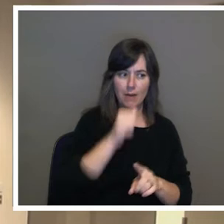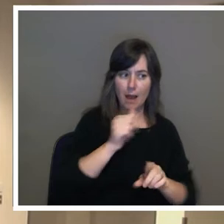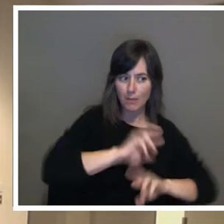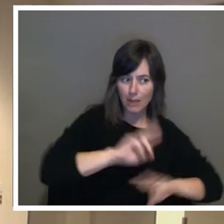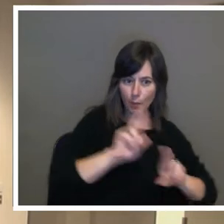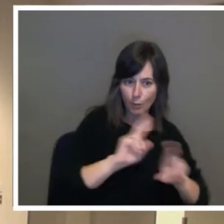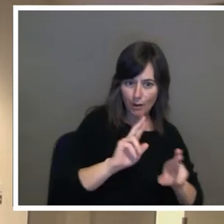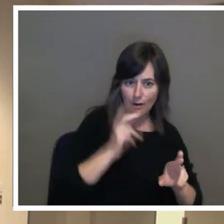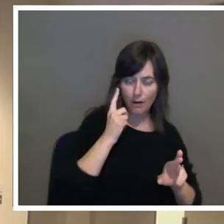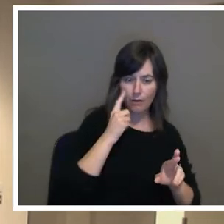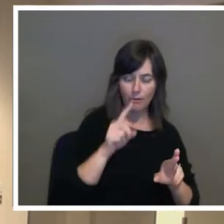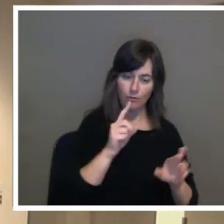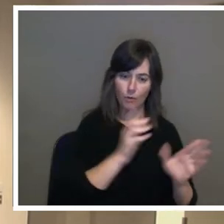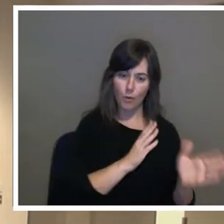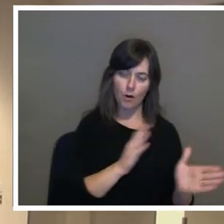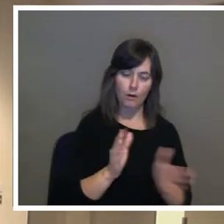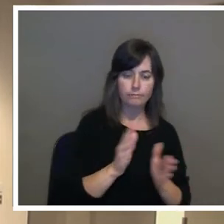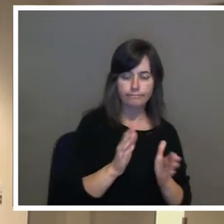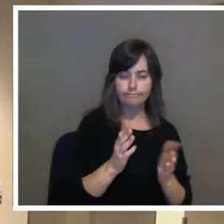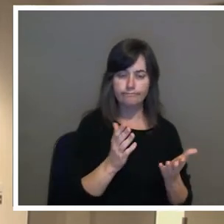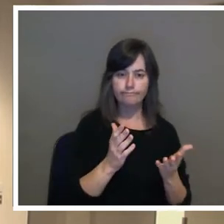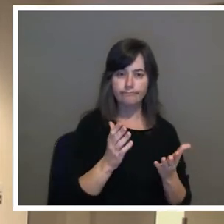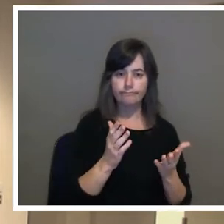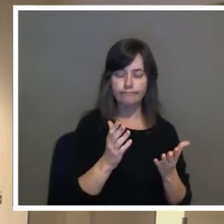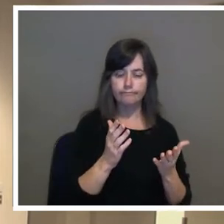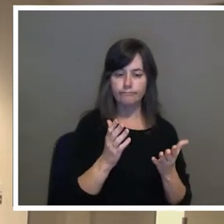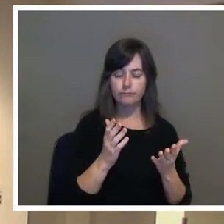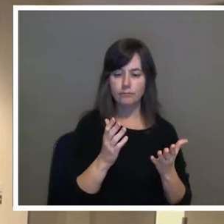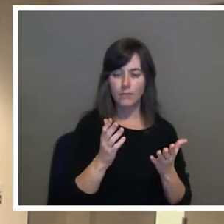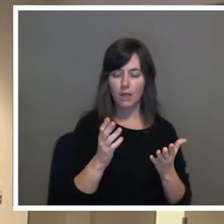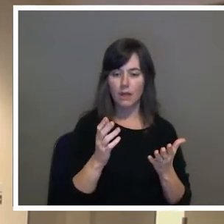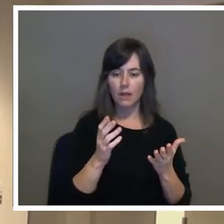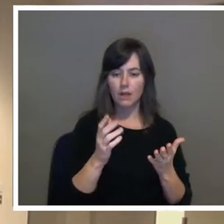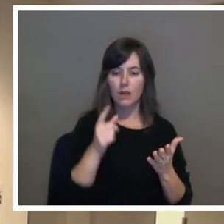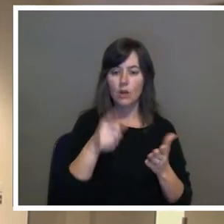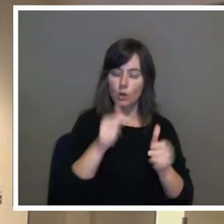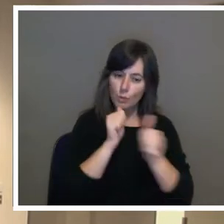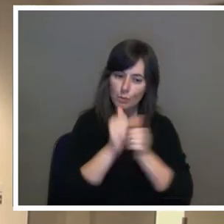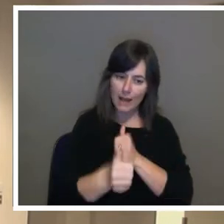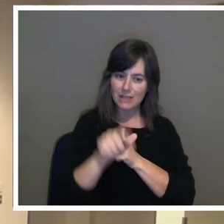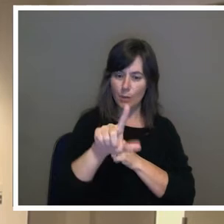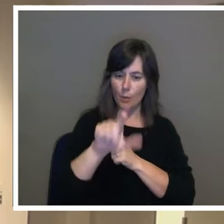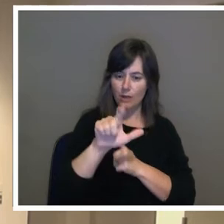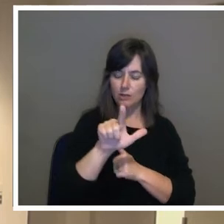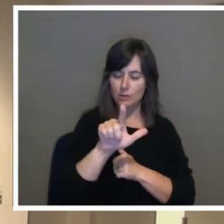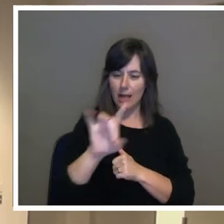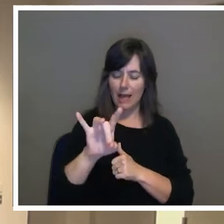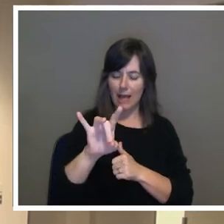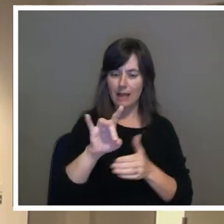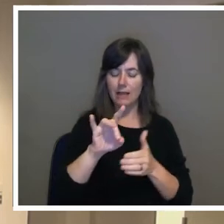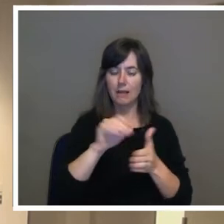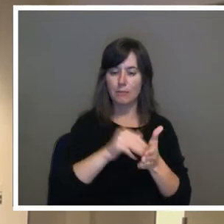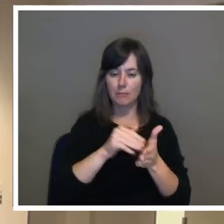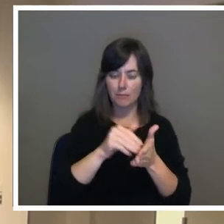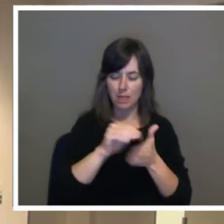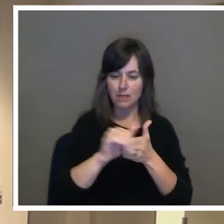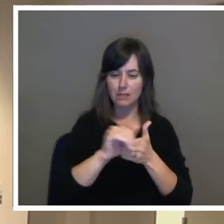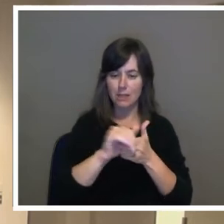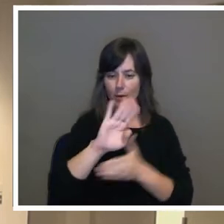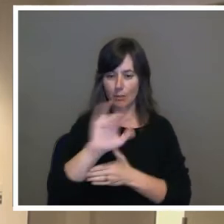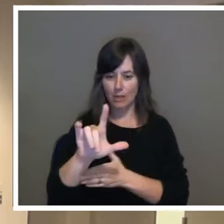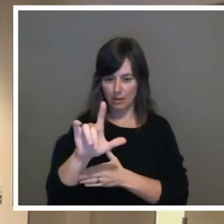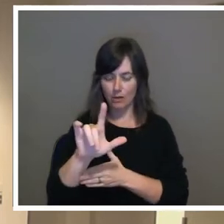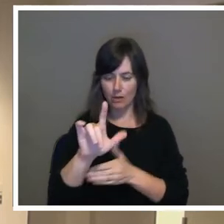I'm sorry you'll pass the 128 million dollar bill from not being prepared